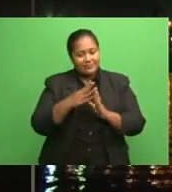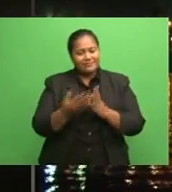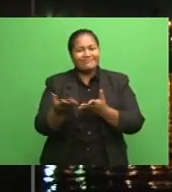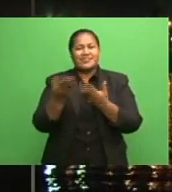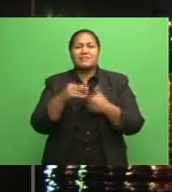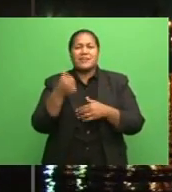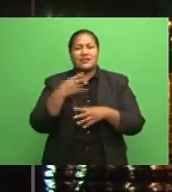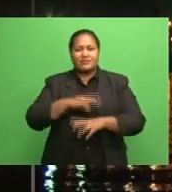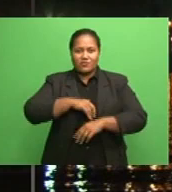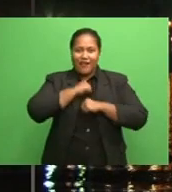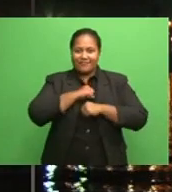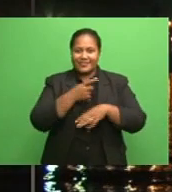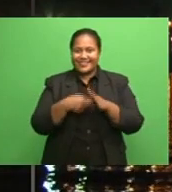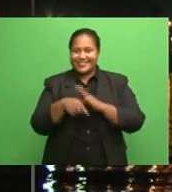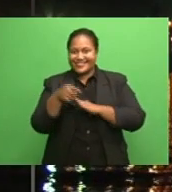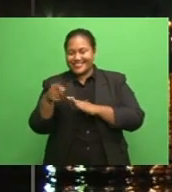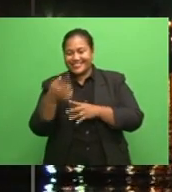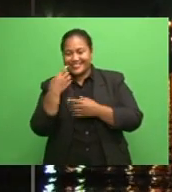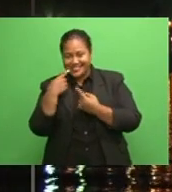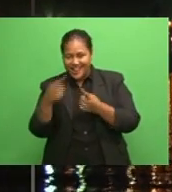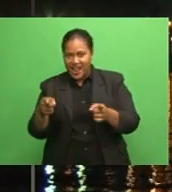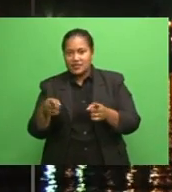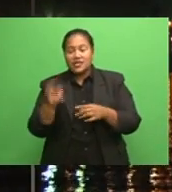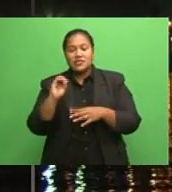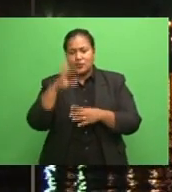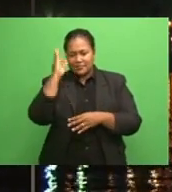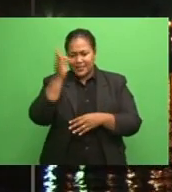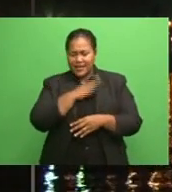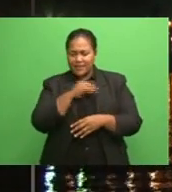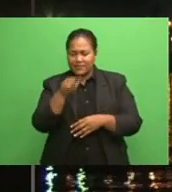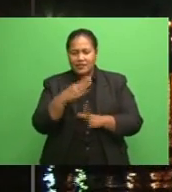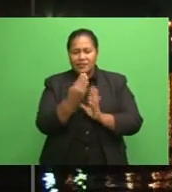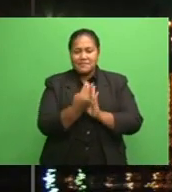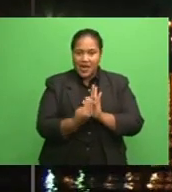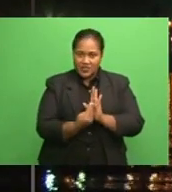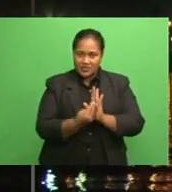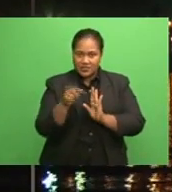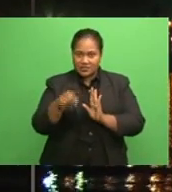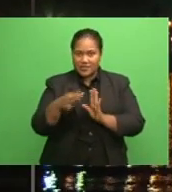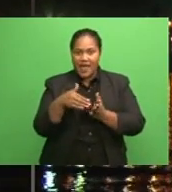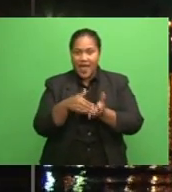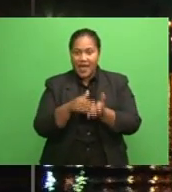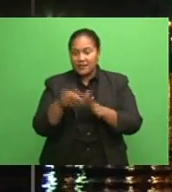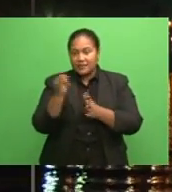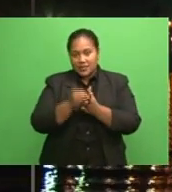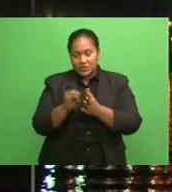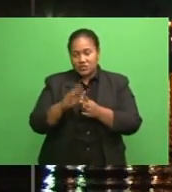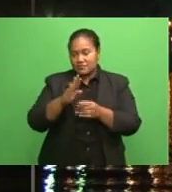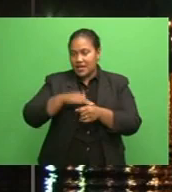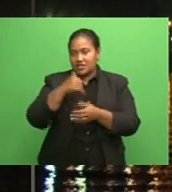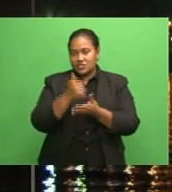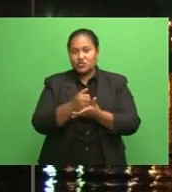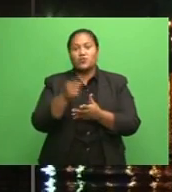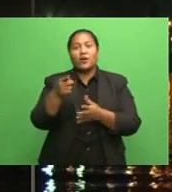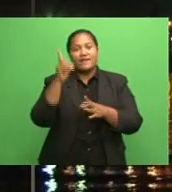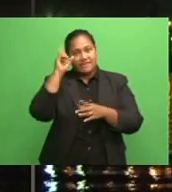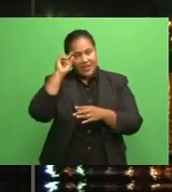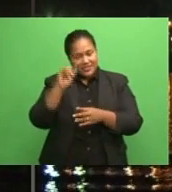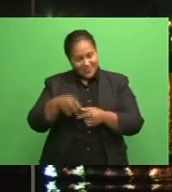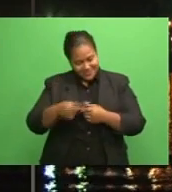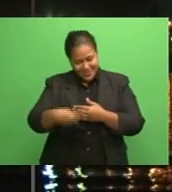Industry Council. It believes the budget, to some extent, will stimulate the industry to ensure Fijians remain employed.